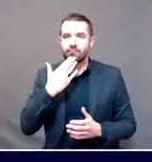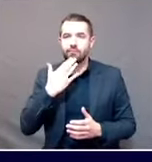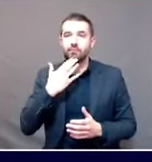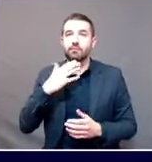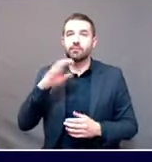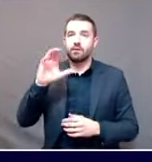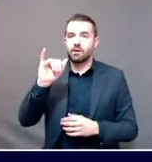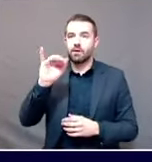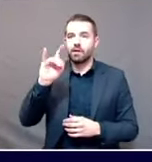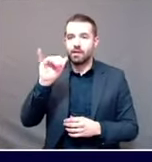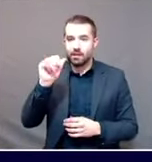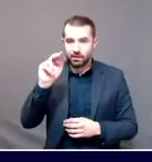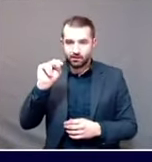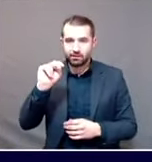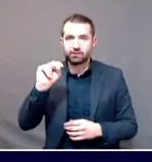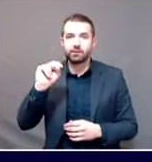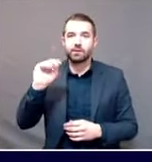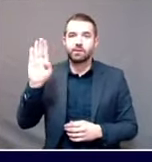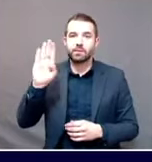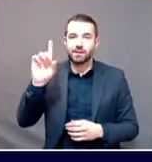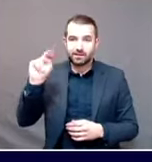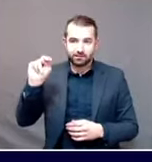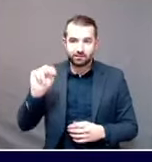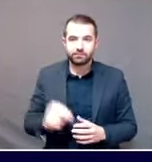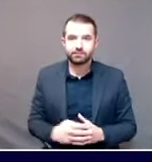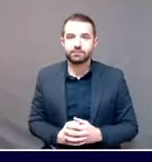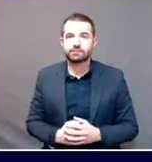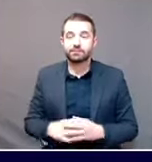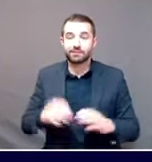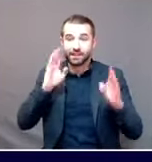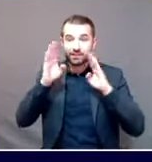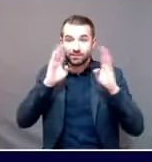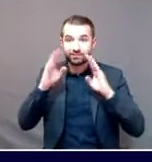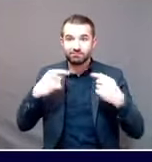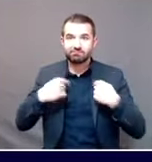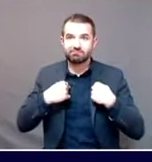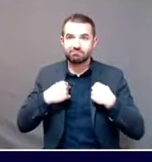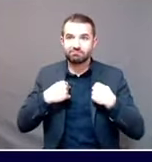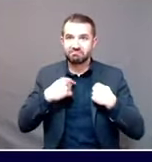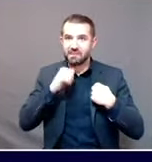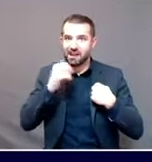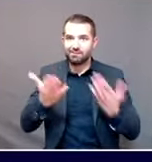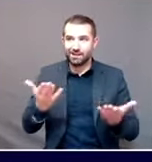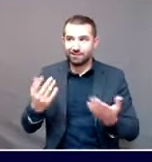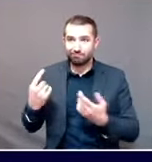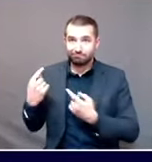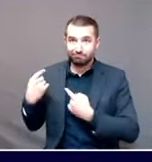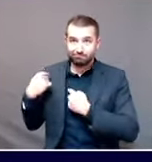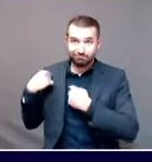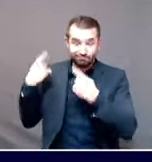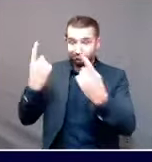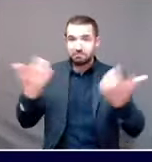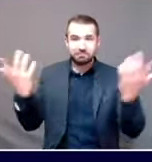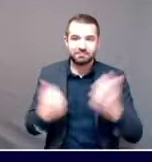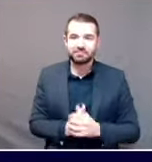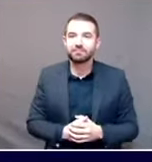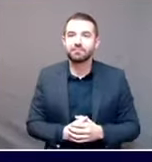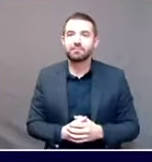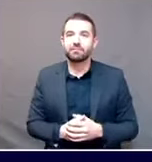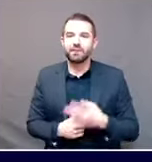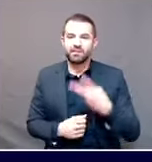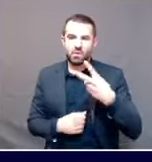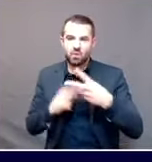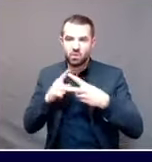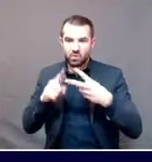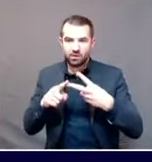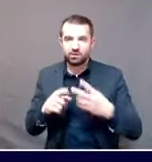Hi, Dr. Shaw, Commissioner Lambrou. Long time no speak. I have two questions. One is can you talk a little bit about